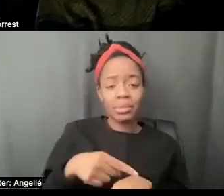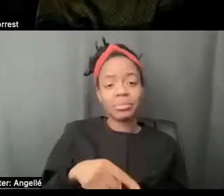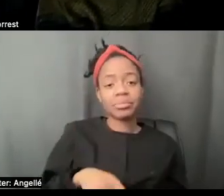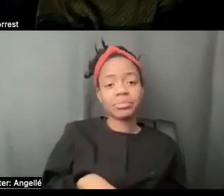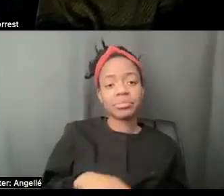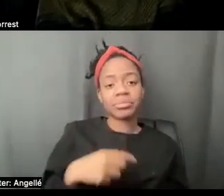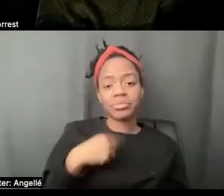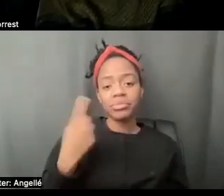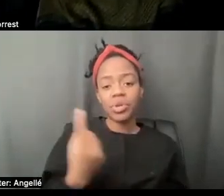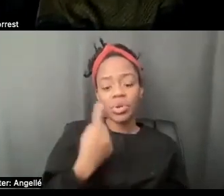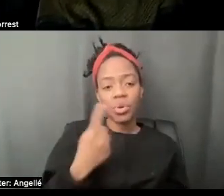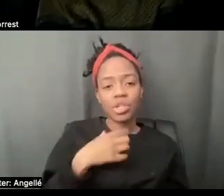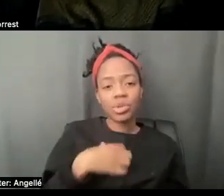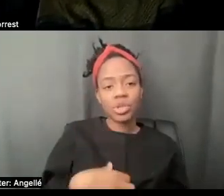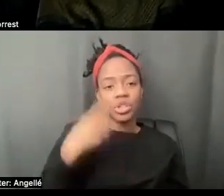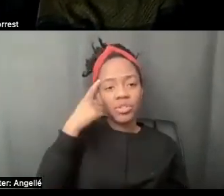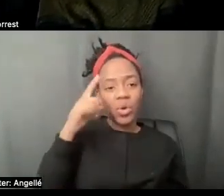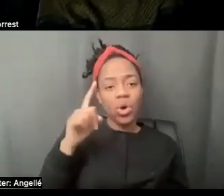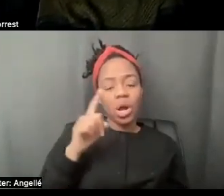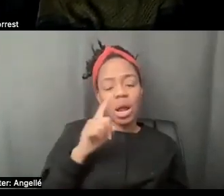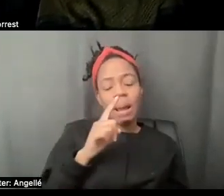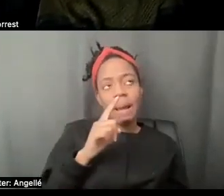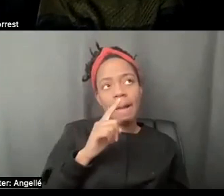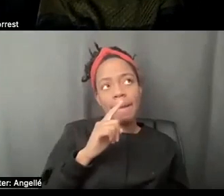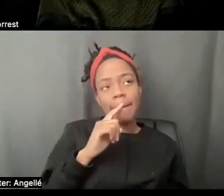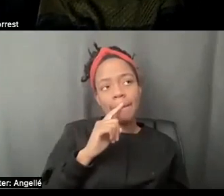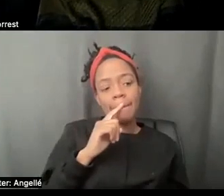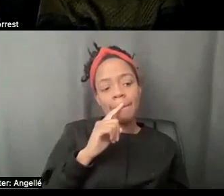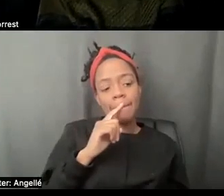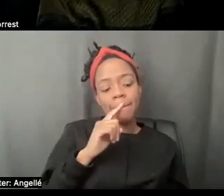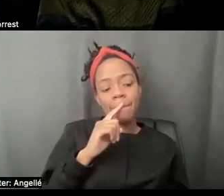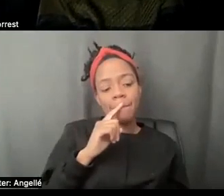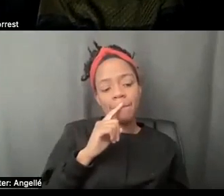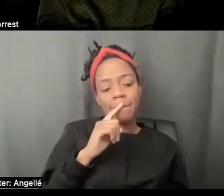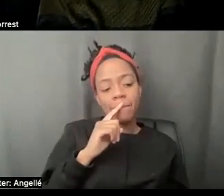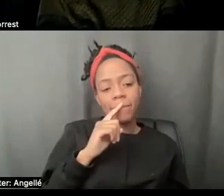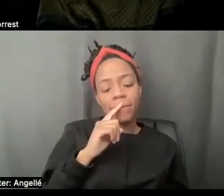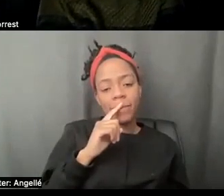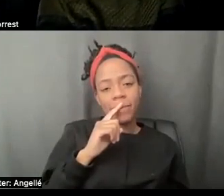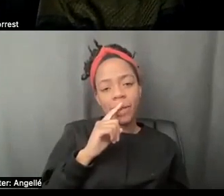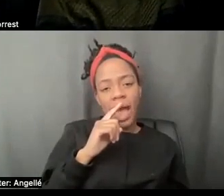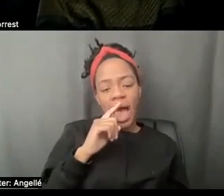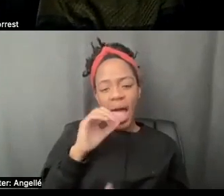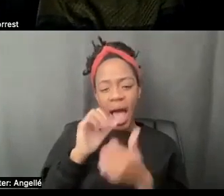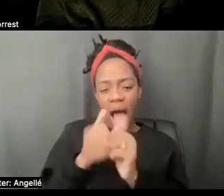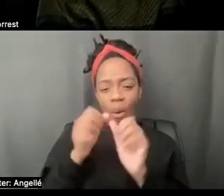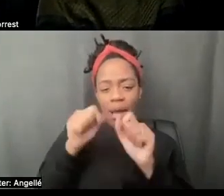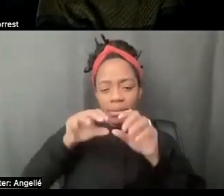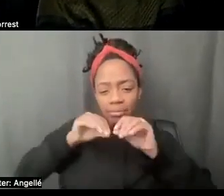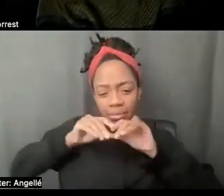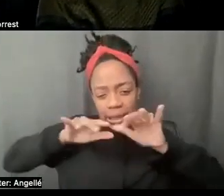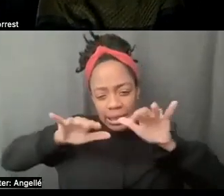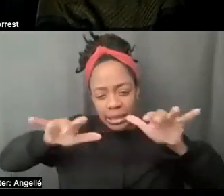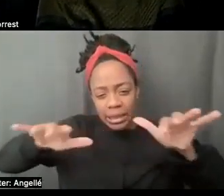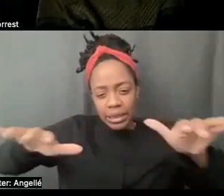always wished for a vehicle that would put the message out wide. And little